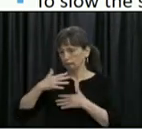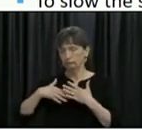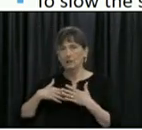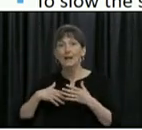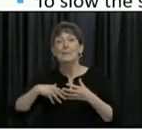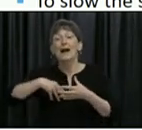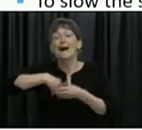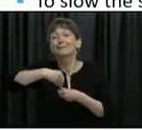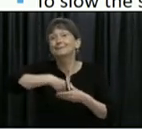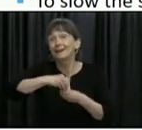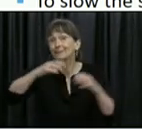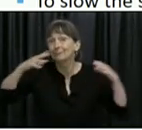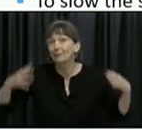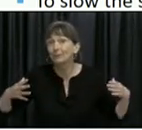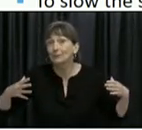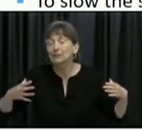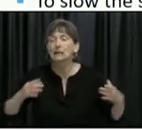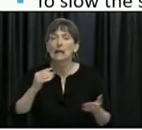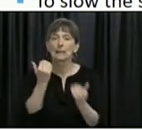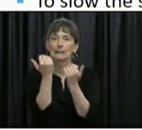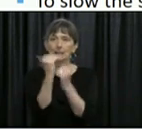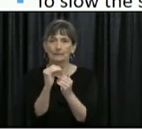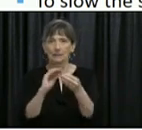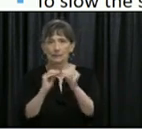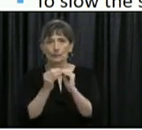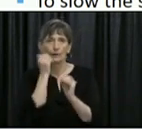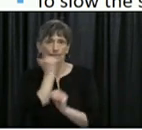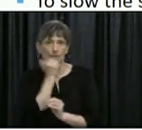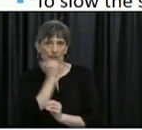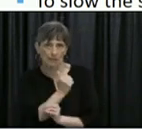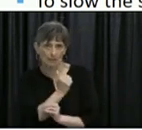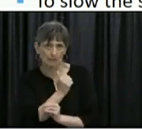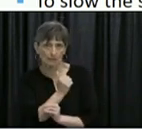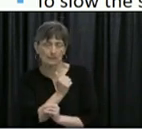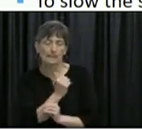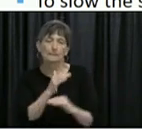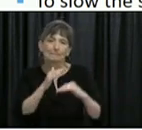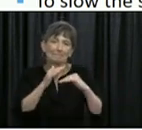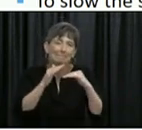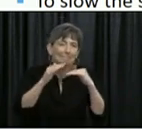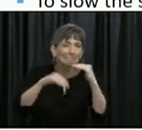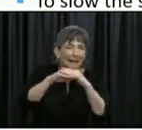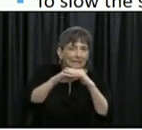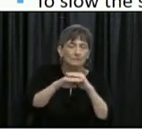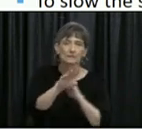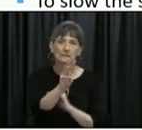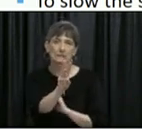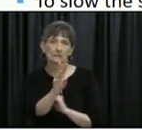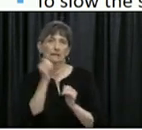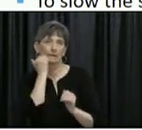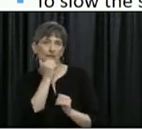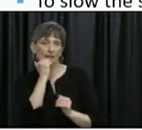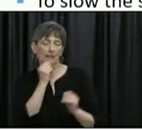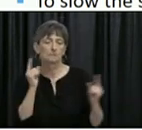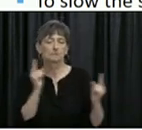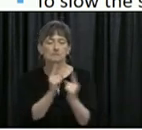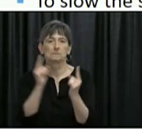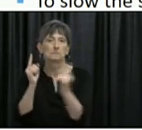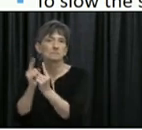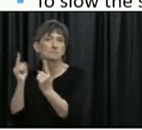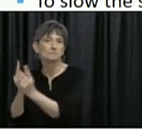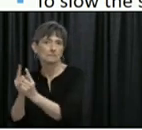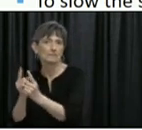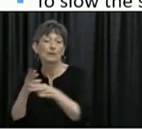finally, as you've heard before, to slow the spread, please maintain physical distancing. Just think ahead a few steps, you know, so you don't get too close to someone